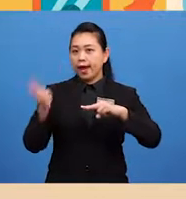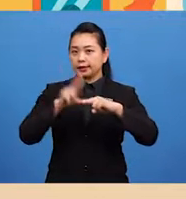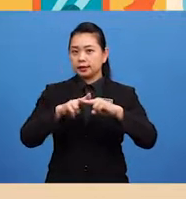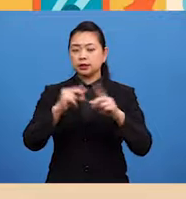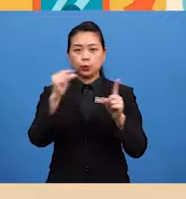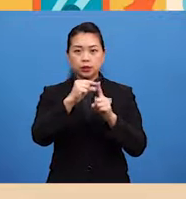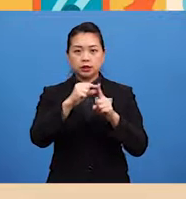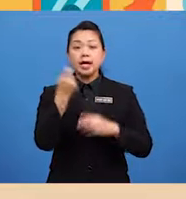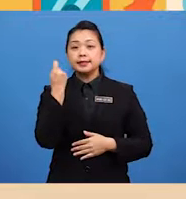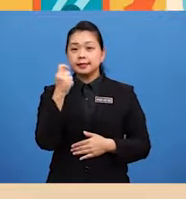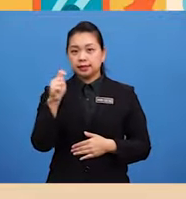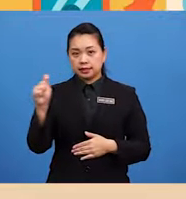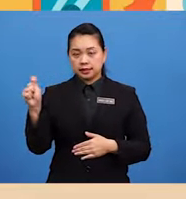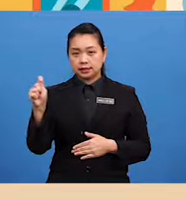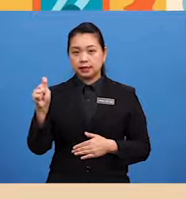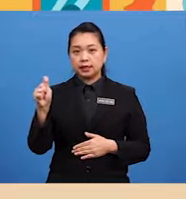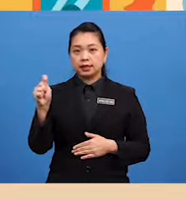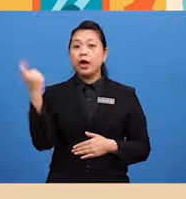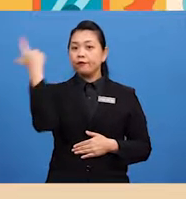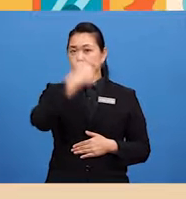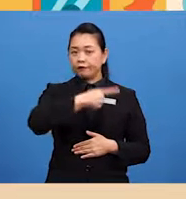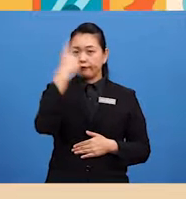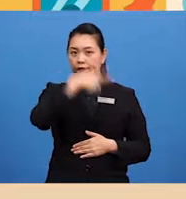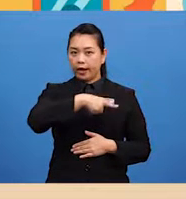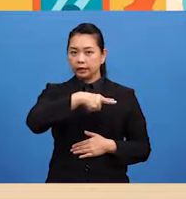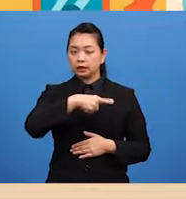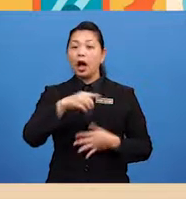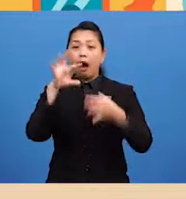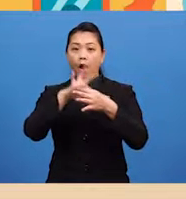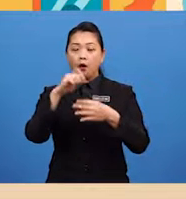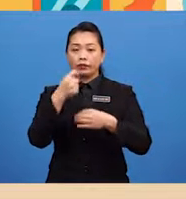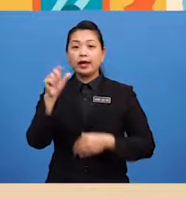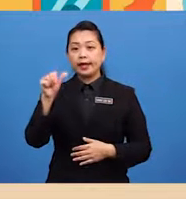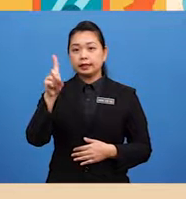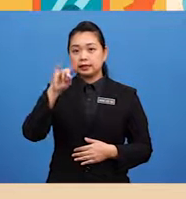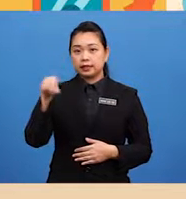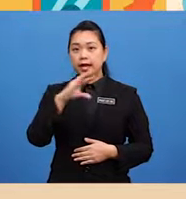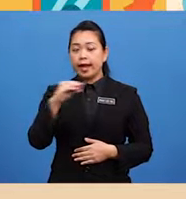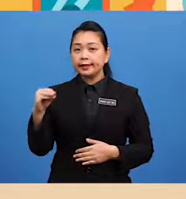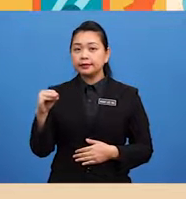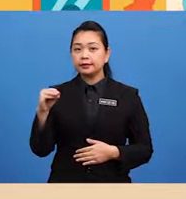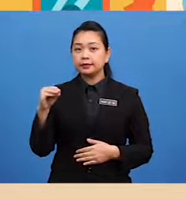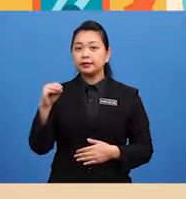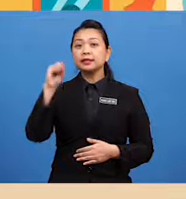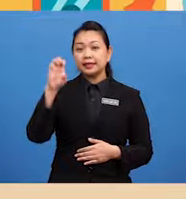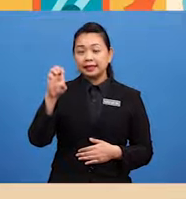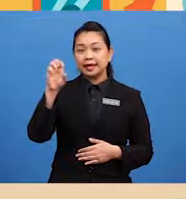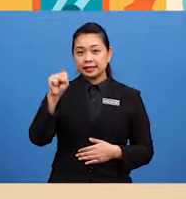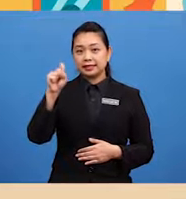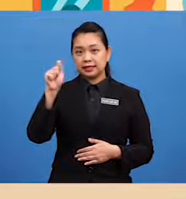add The word The In front Of the adjective And the suffix